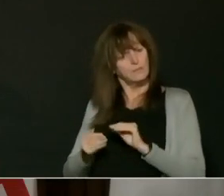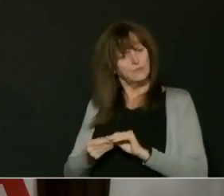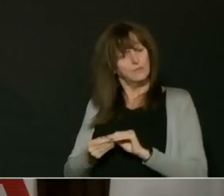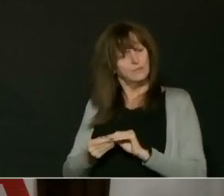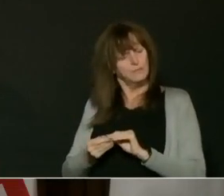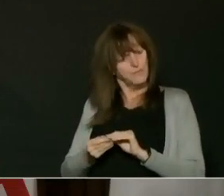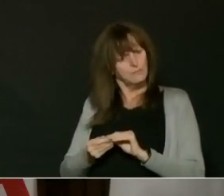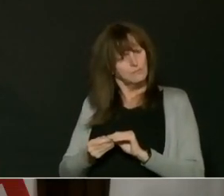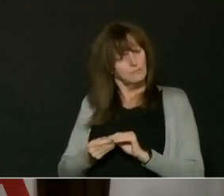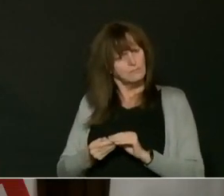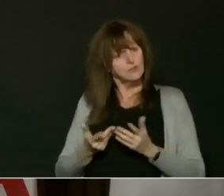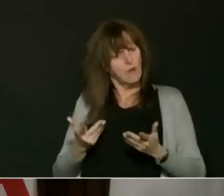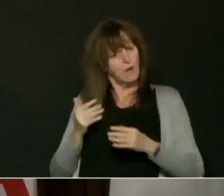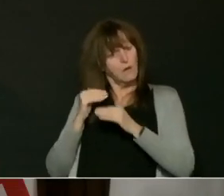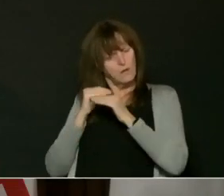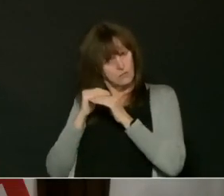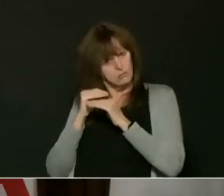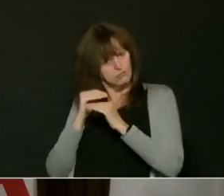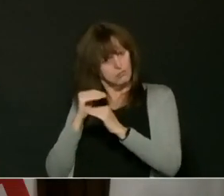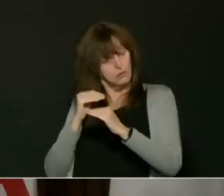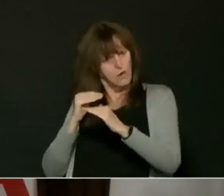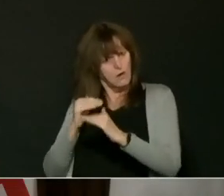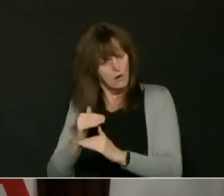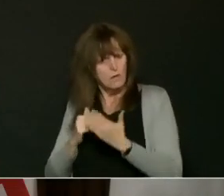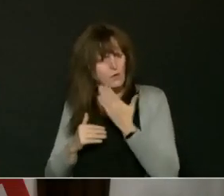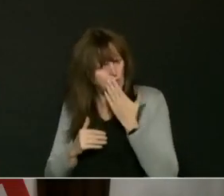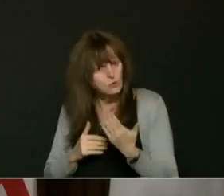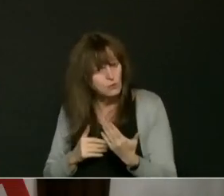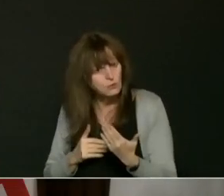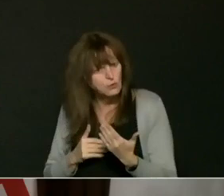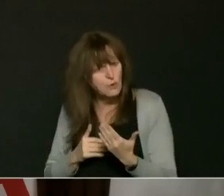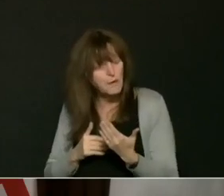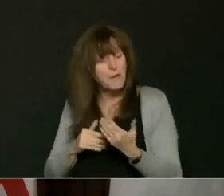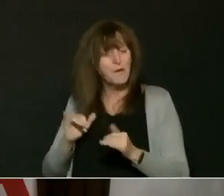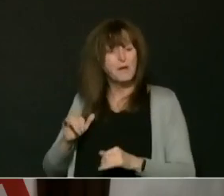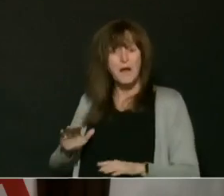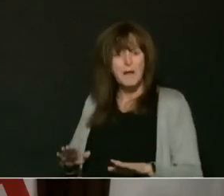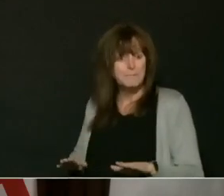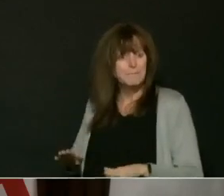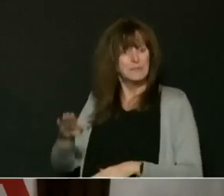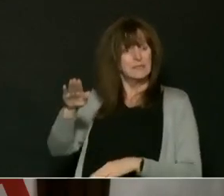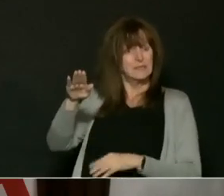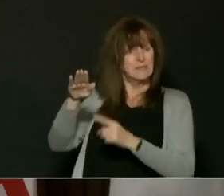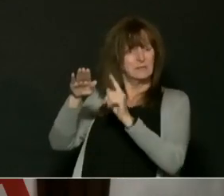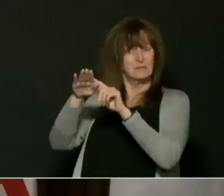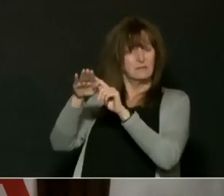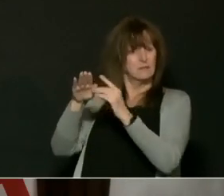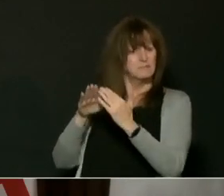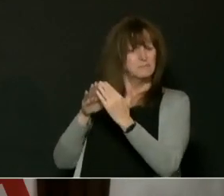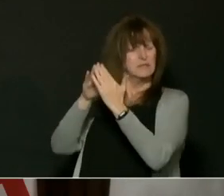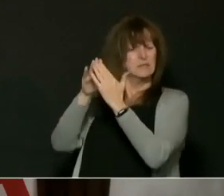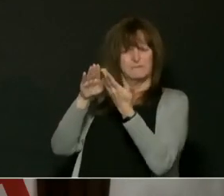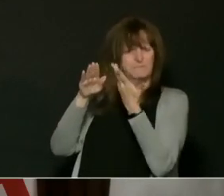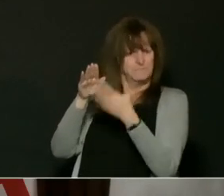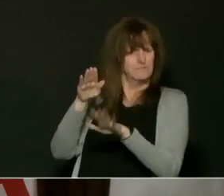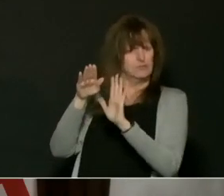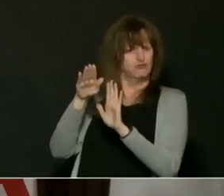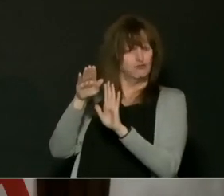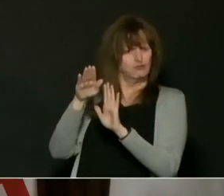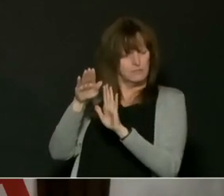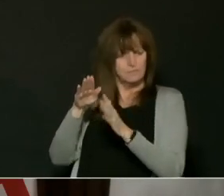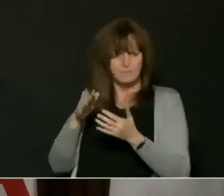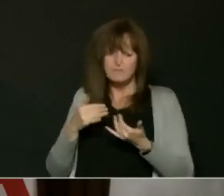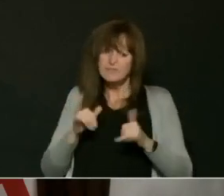think that the peak in risk and the peak in activity of Omicron is behind us. There remains a risk. There remains a risk of